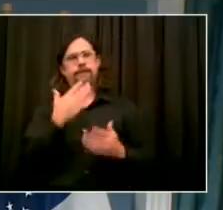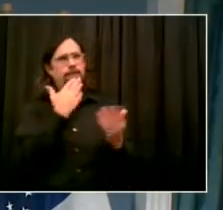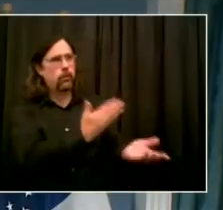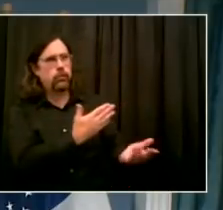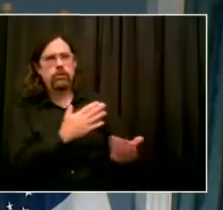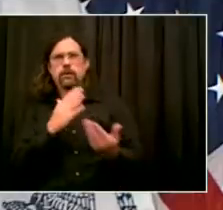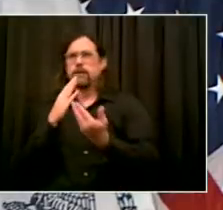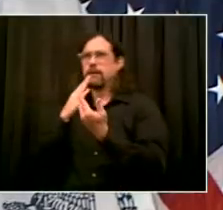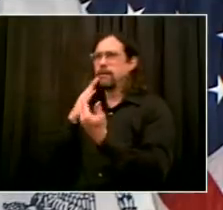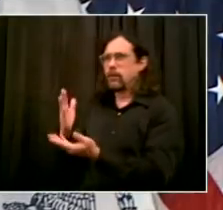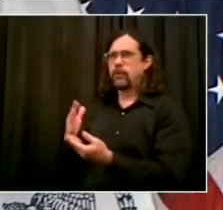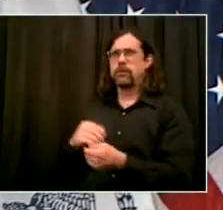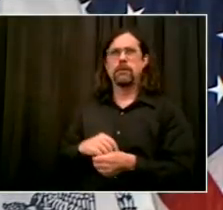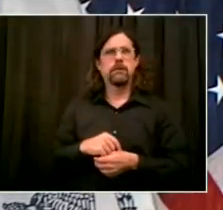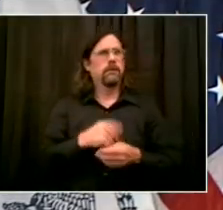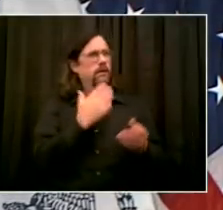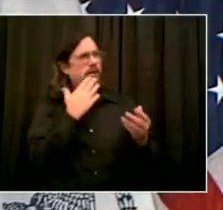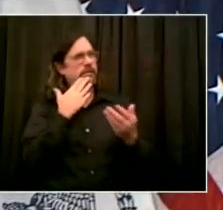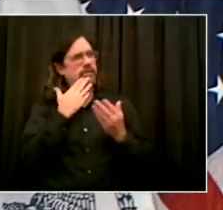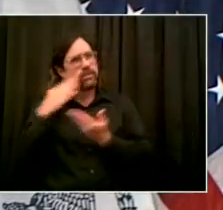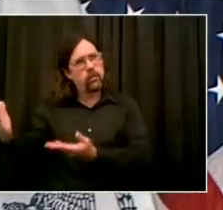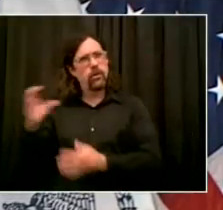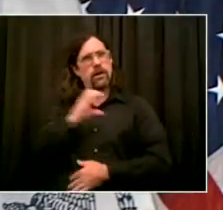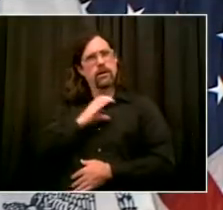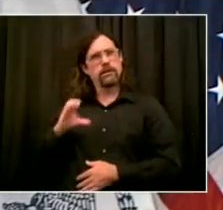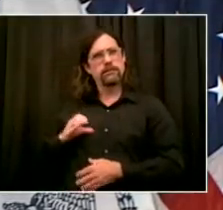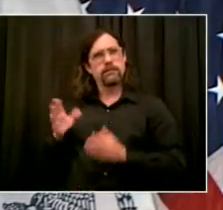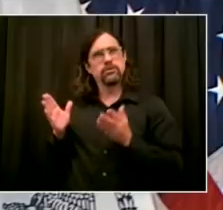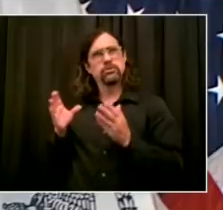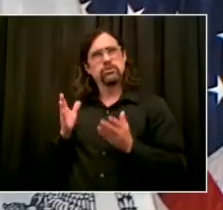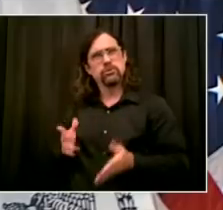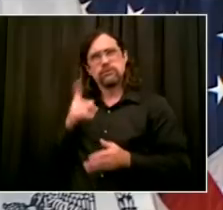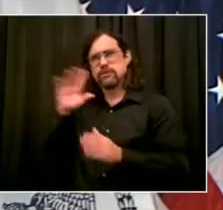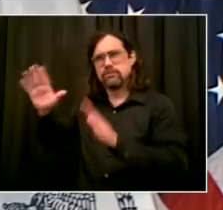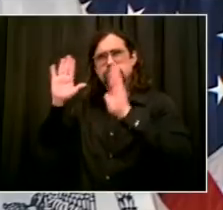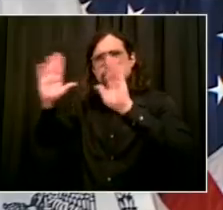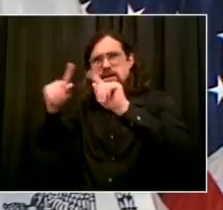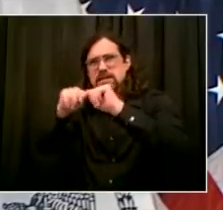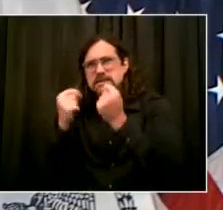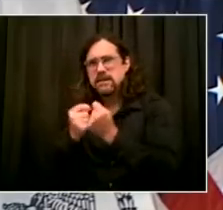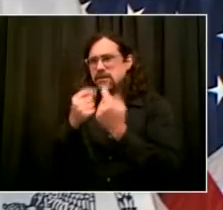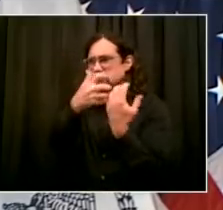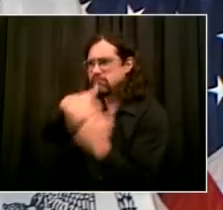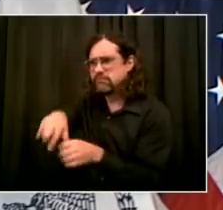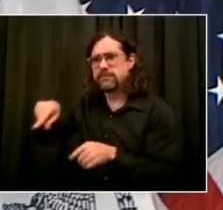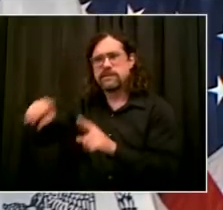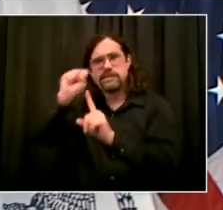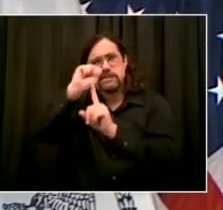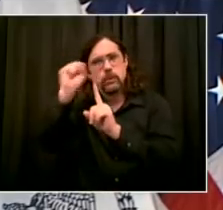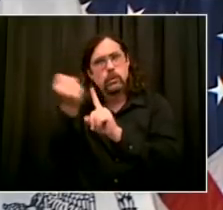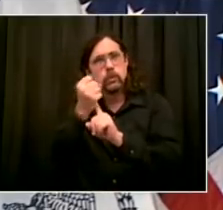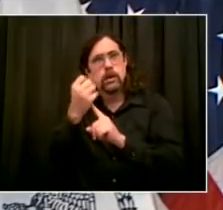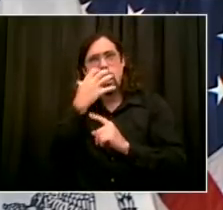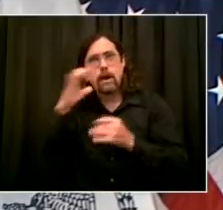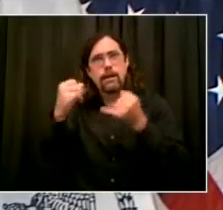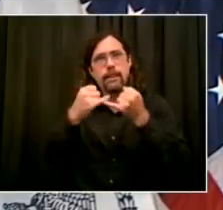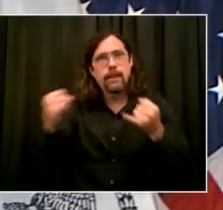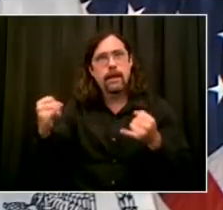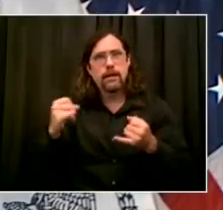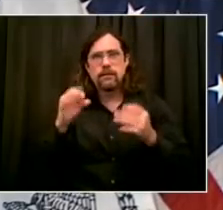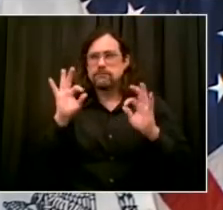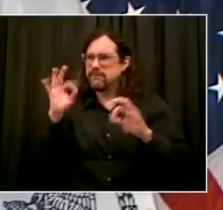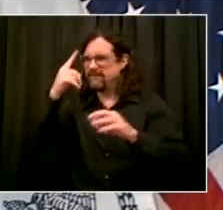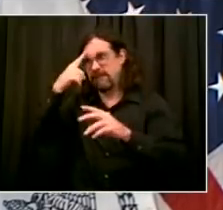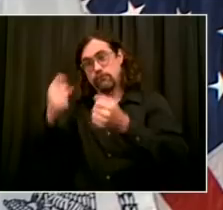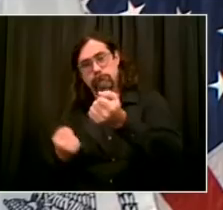professionals is doing in that Situation Room to make sure there's safety and health first in all of our schools. Now, as we